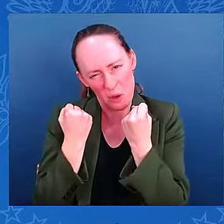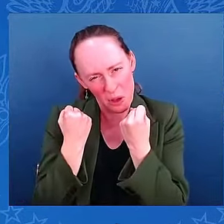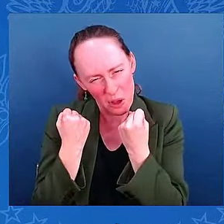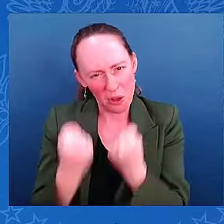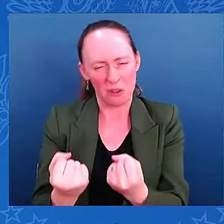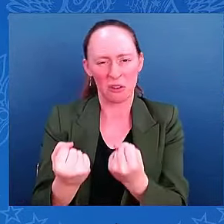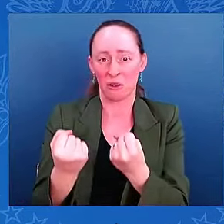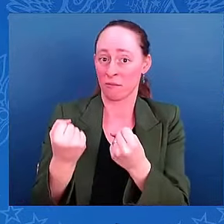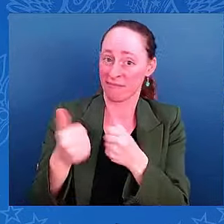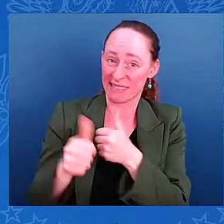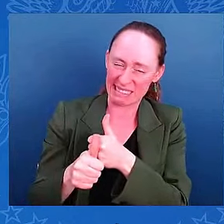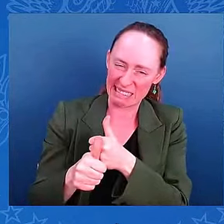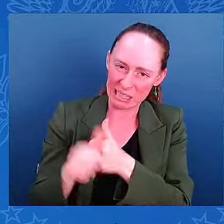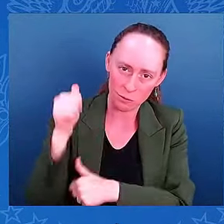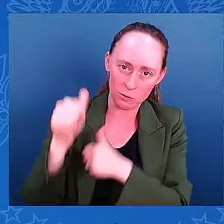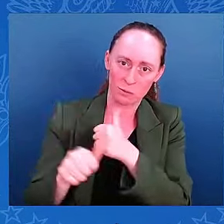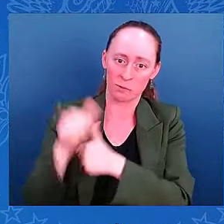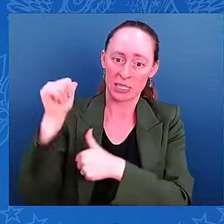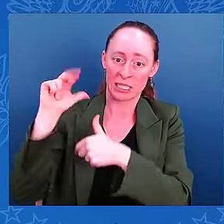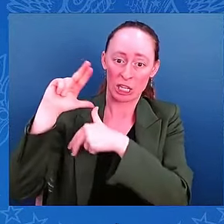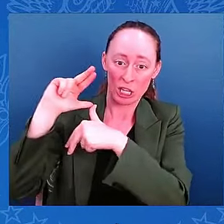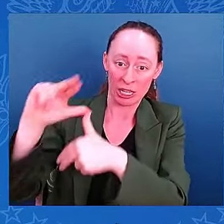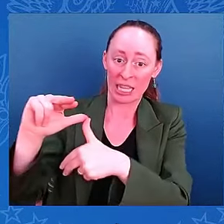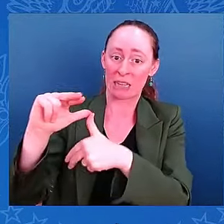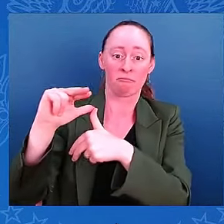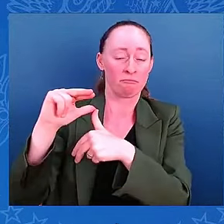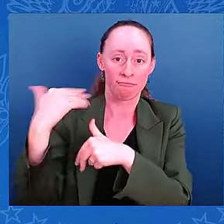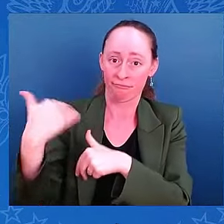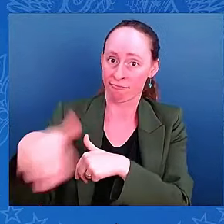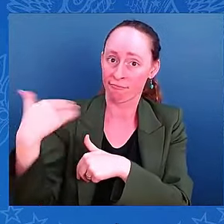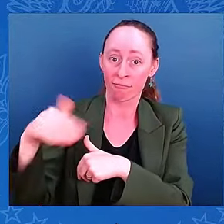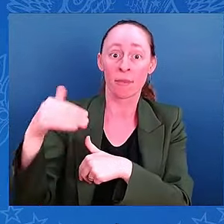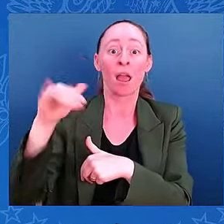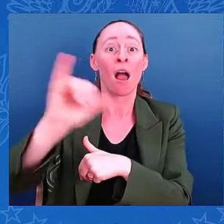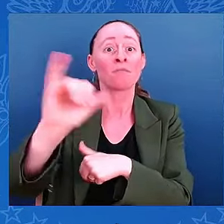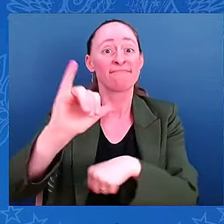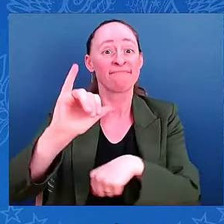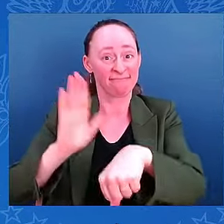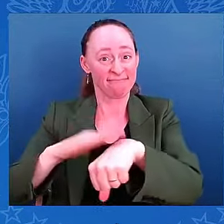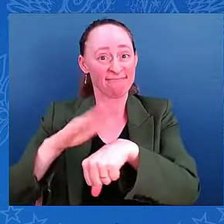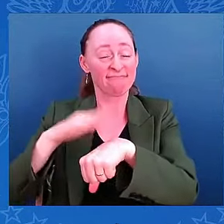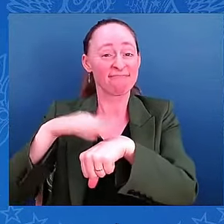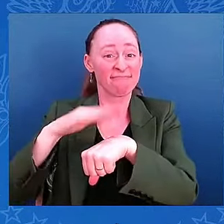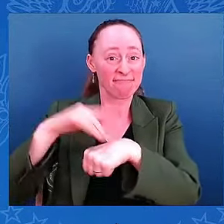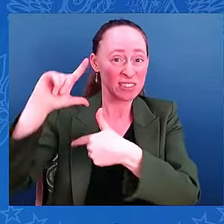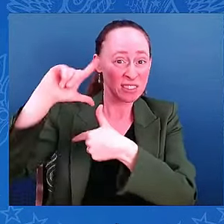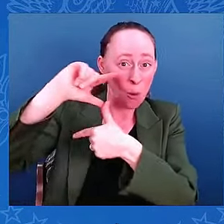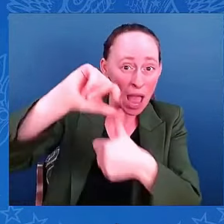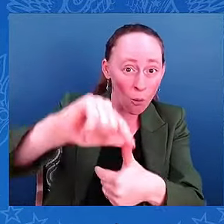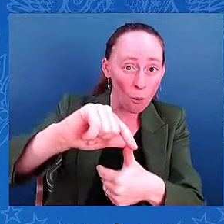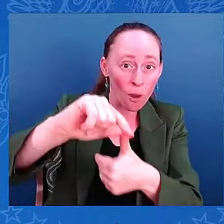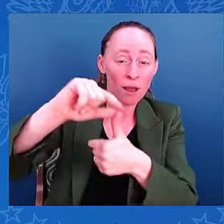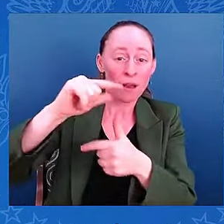We have multiple tornado warnings in effect across portions of southern Florida. We're seeing winds increasing, heavy rainfall spreading across much of the state,